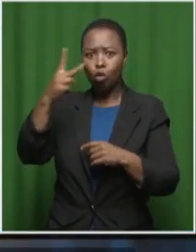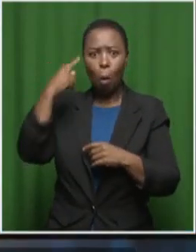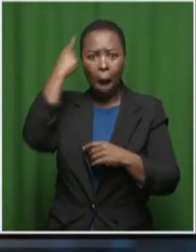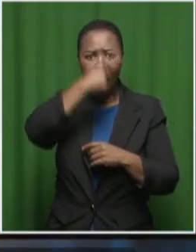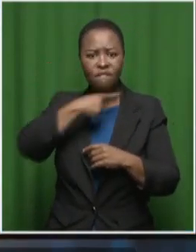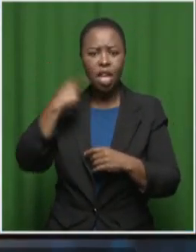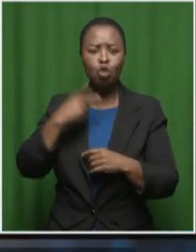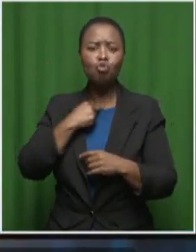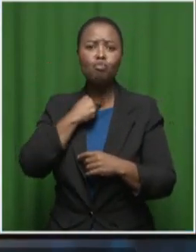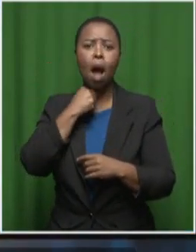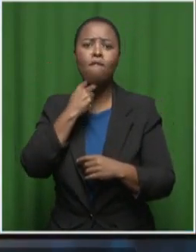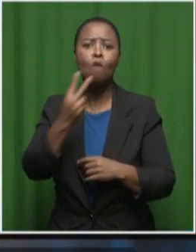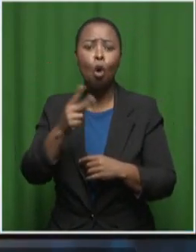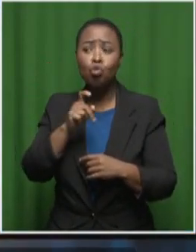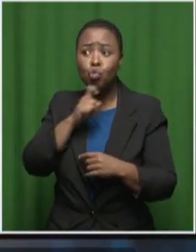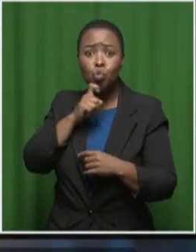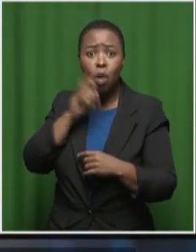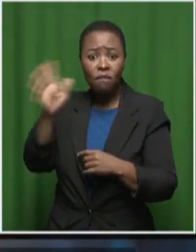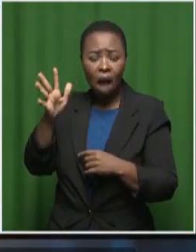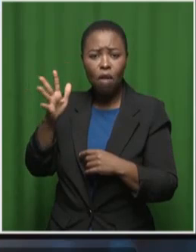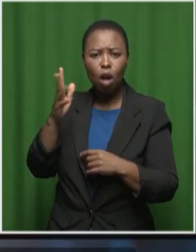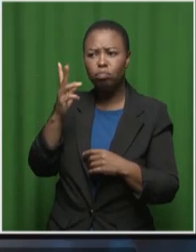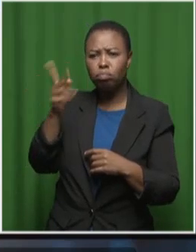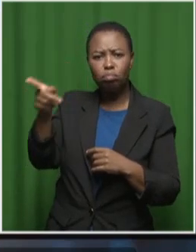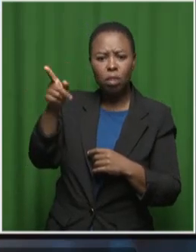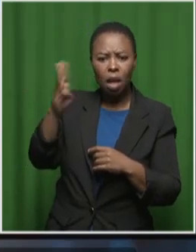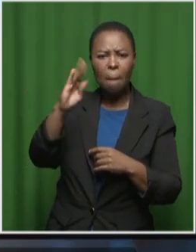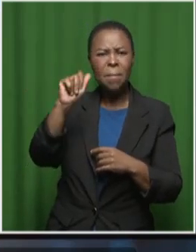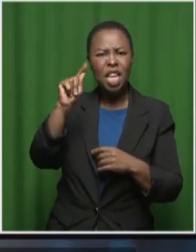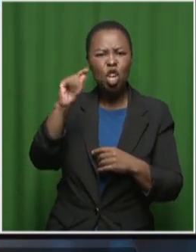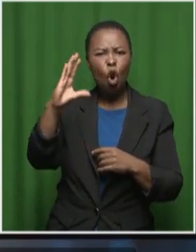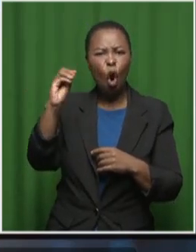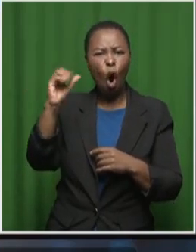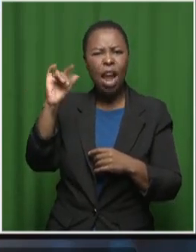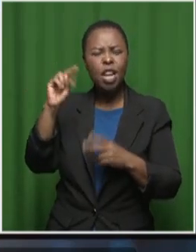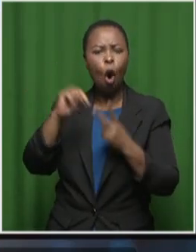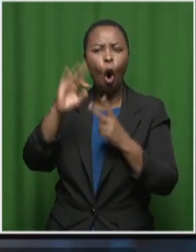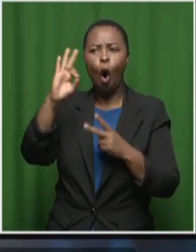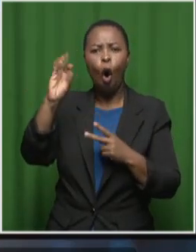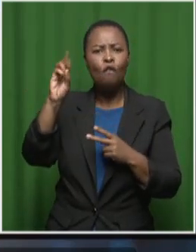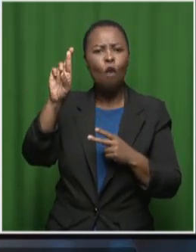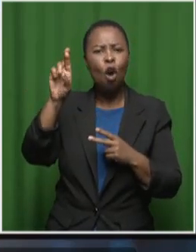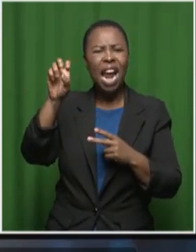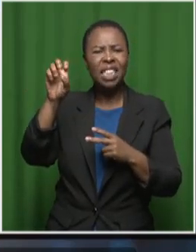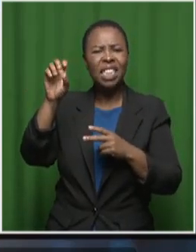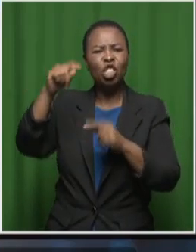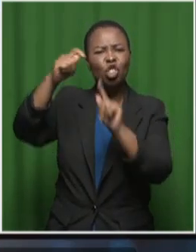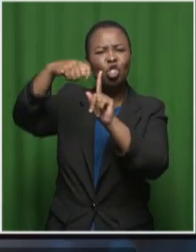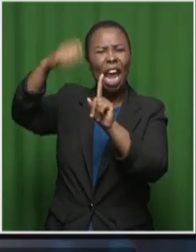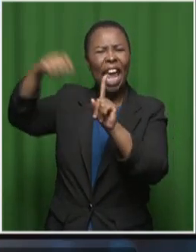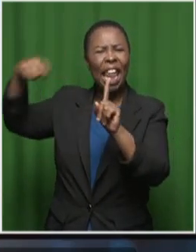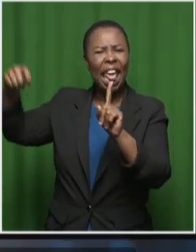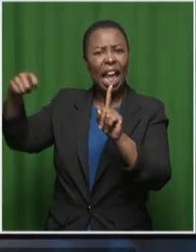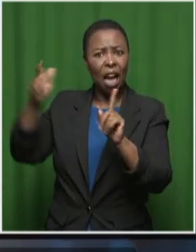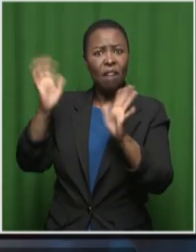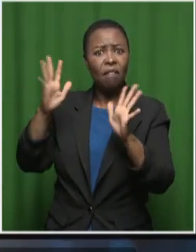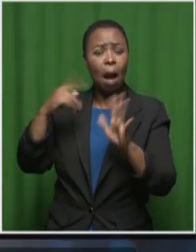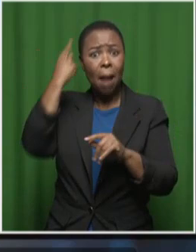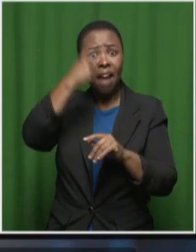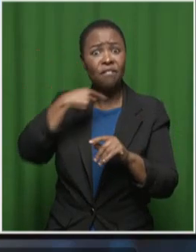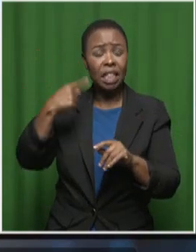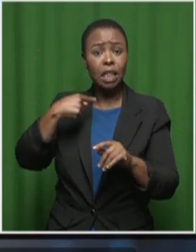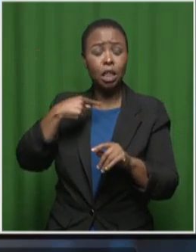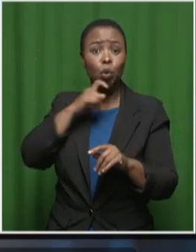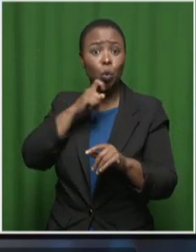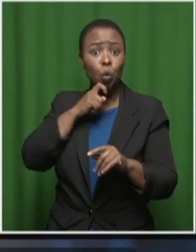my voice being used in this so-called Bitcoin or Forex scams that have been doing the rounds. And if I look closely,